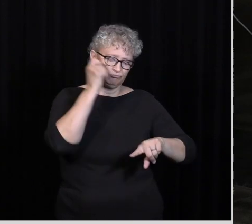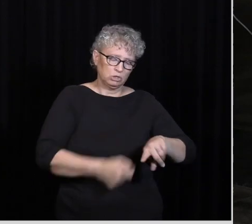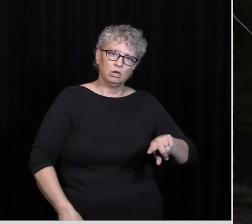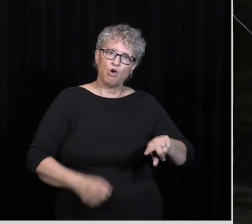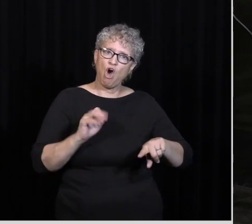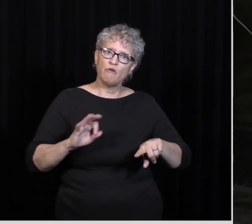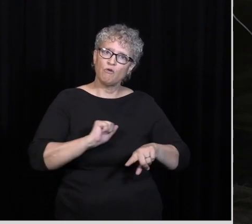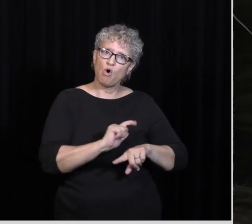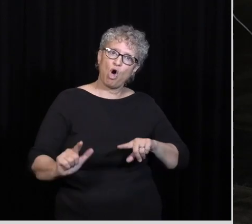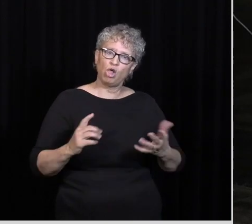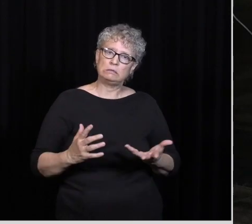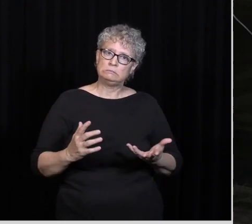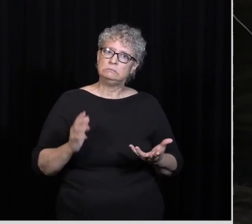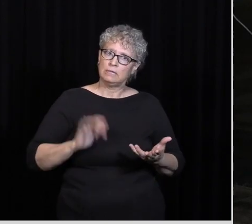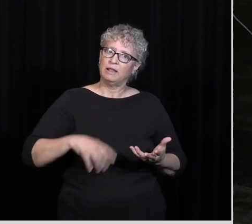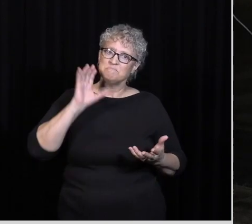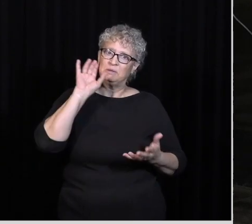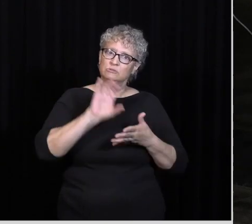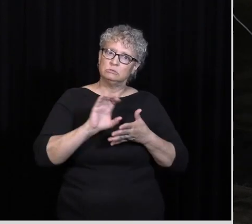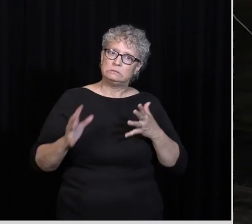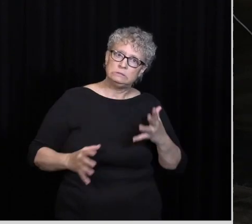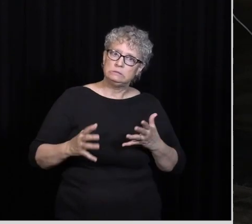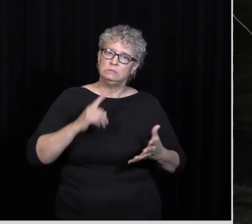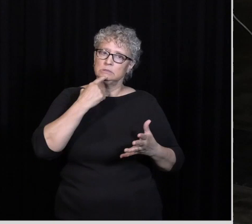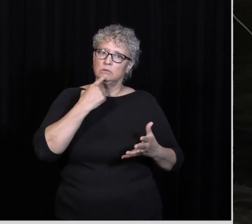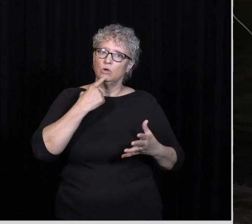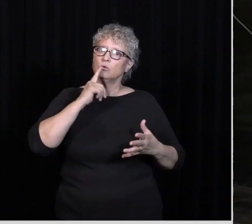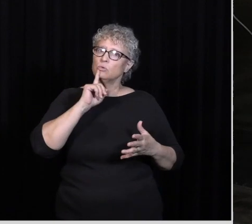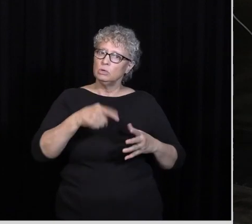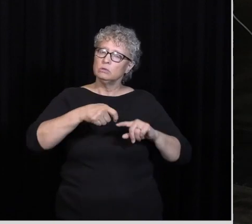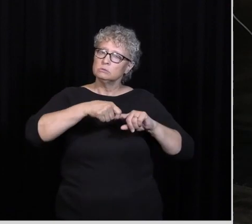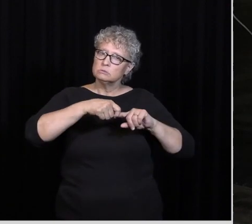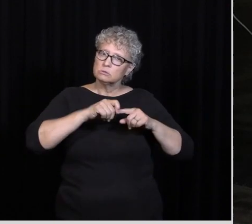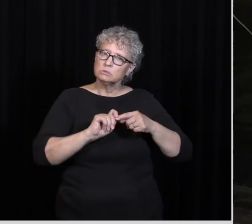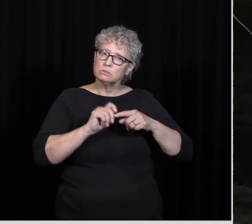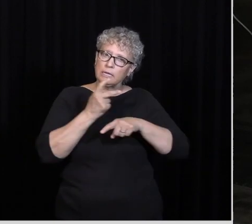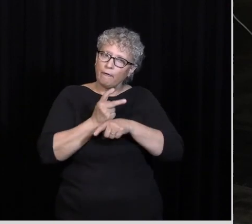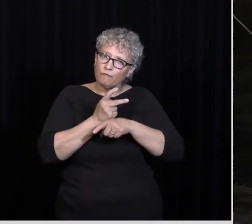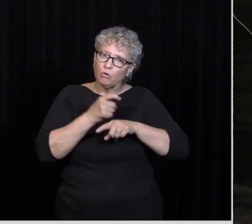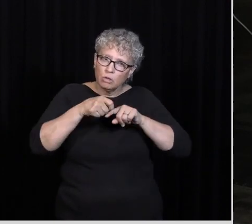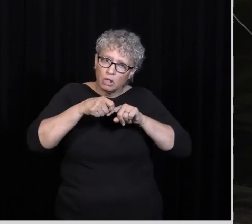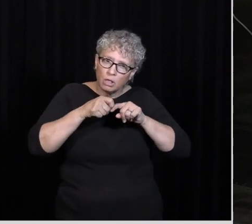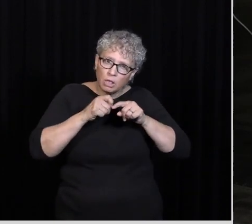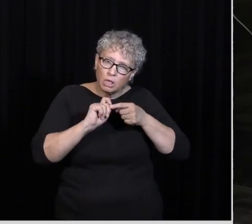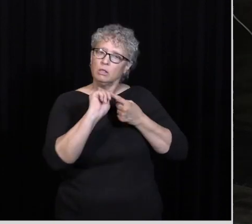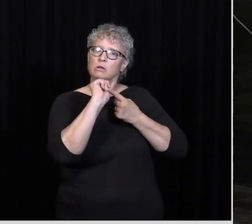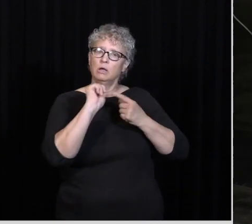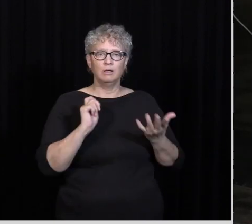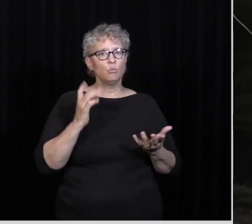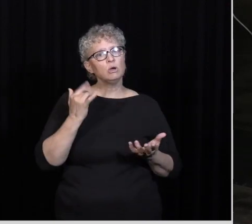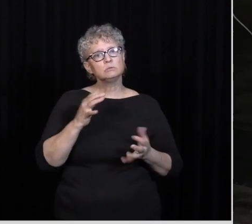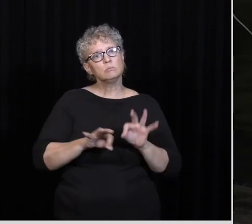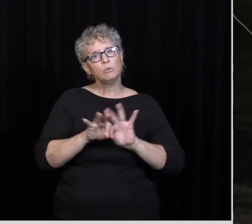actually Quite graphic The way he's saying it He's saying The real circumcision They've cut carefully around Why is this important Again Again